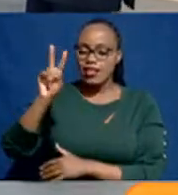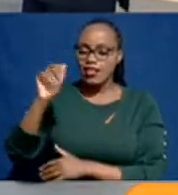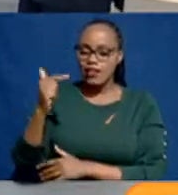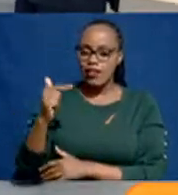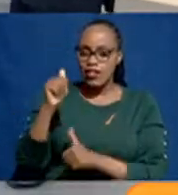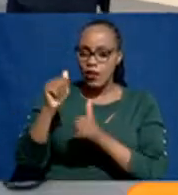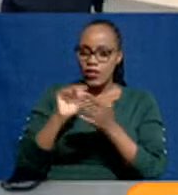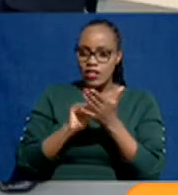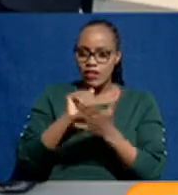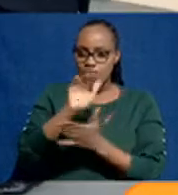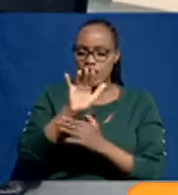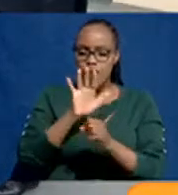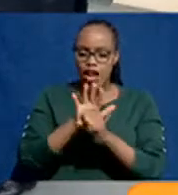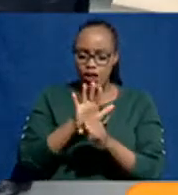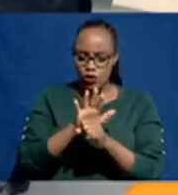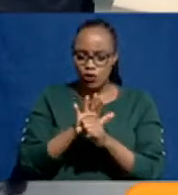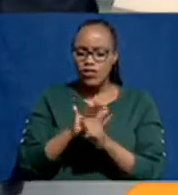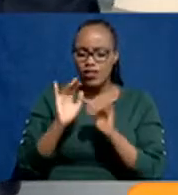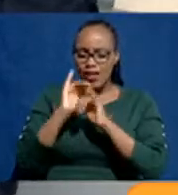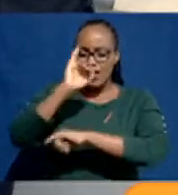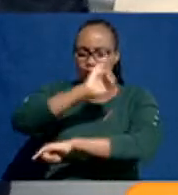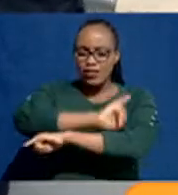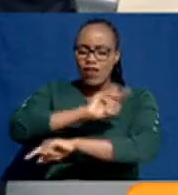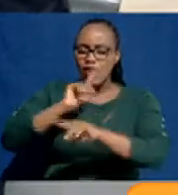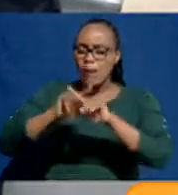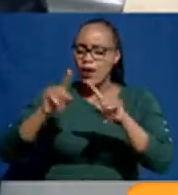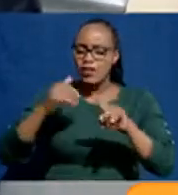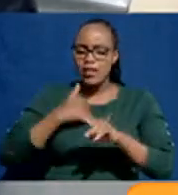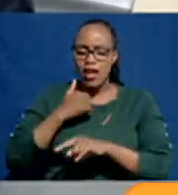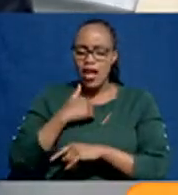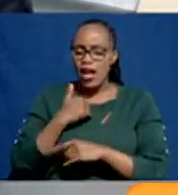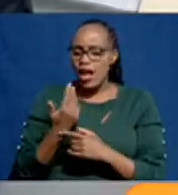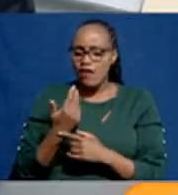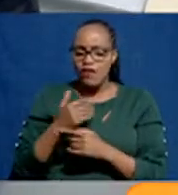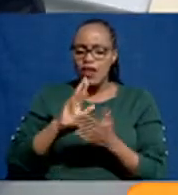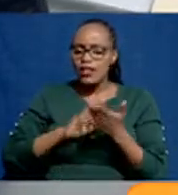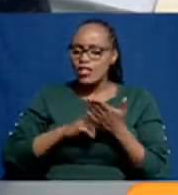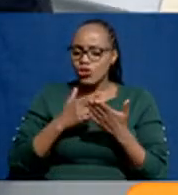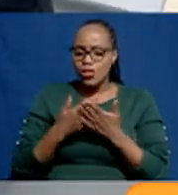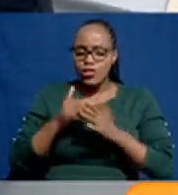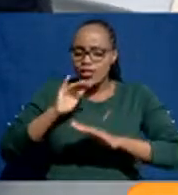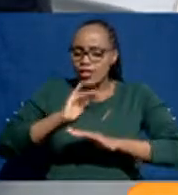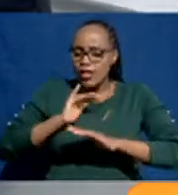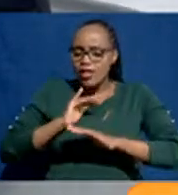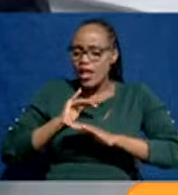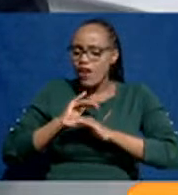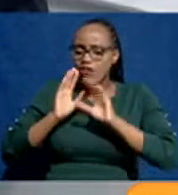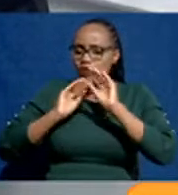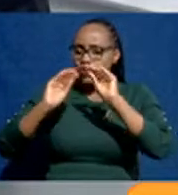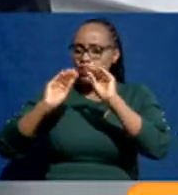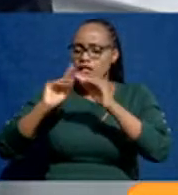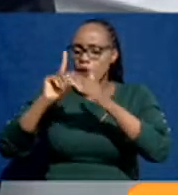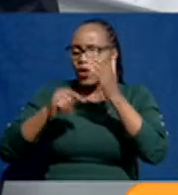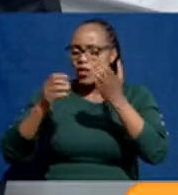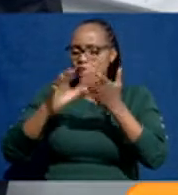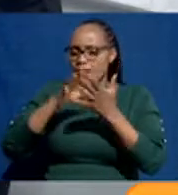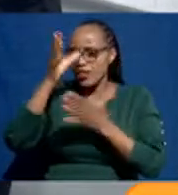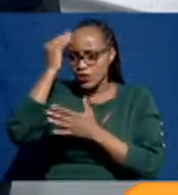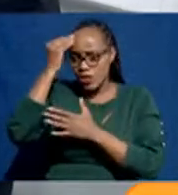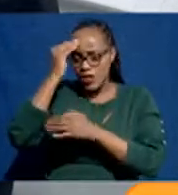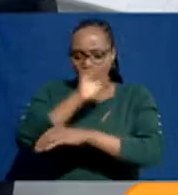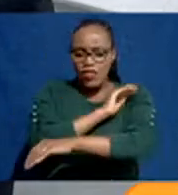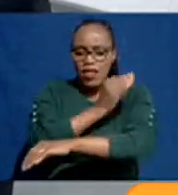you're sending so many to the institutions, but you don't have the manpower to really take care of them through what they need to learn? What is the